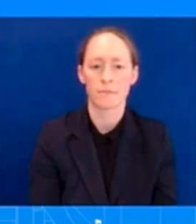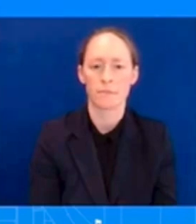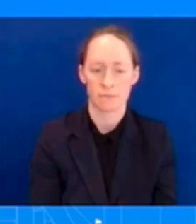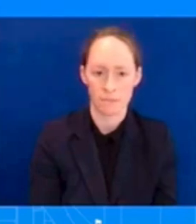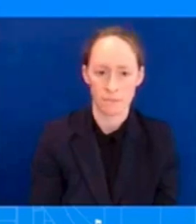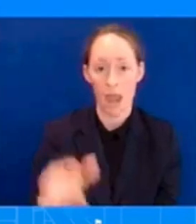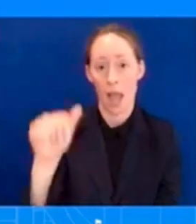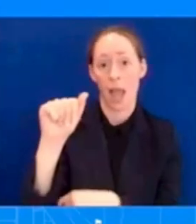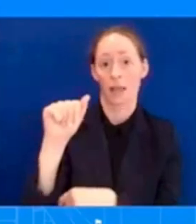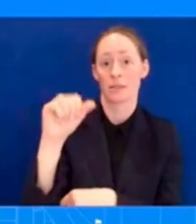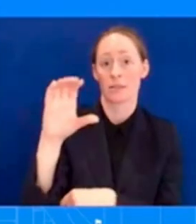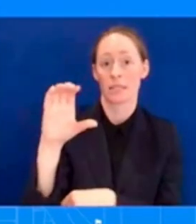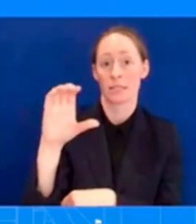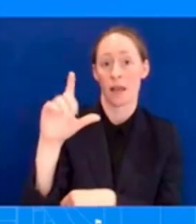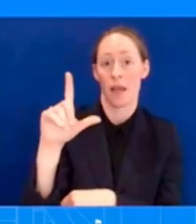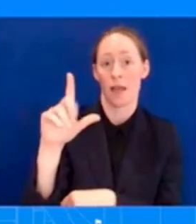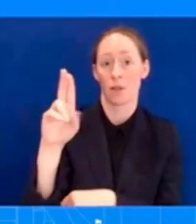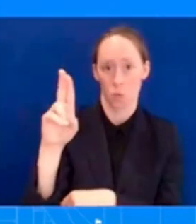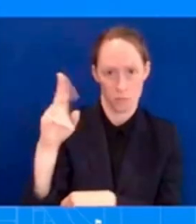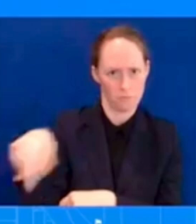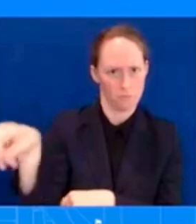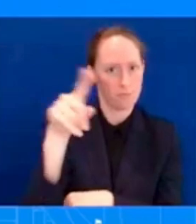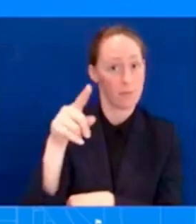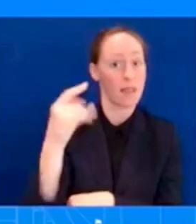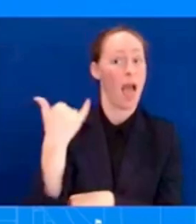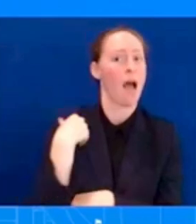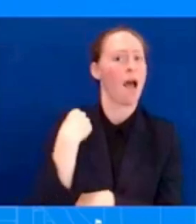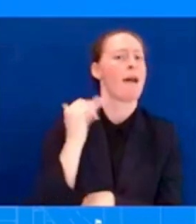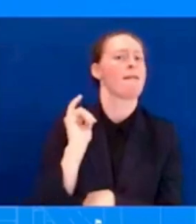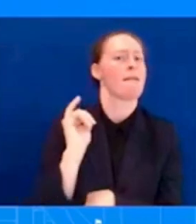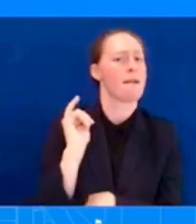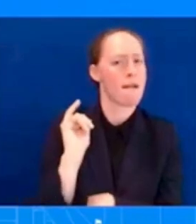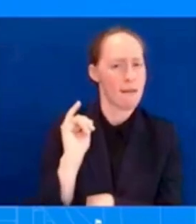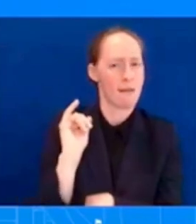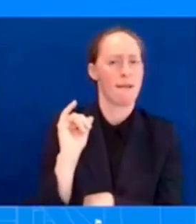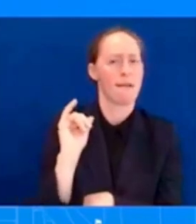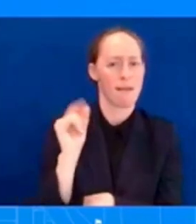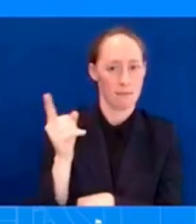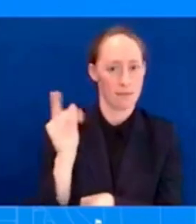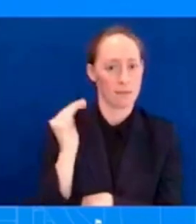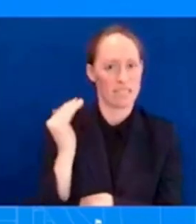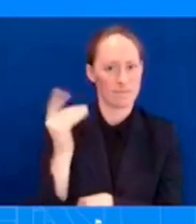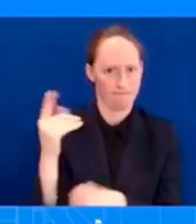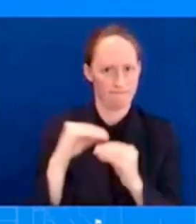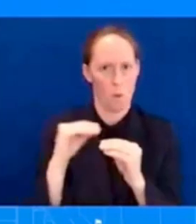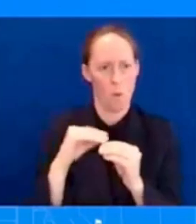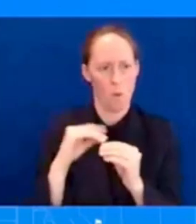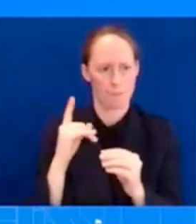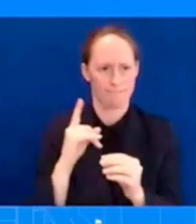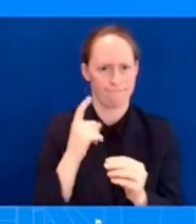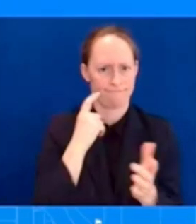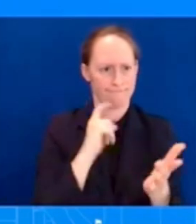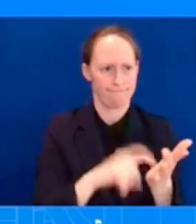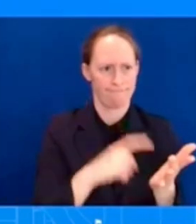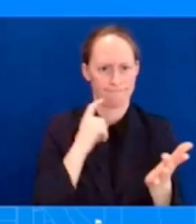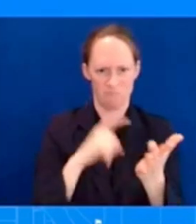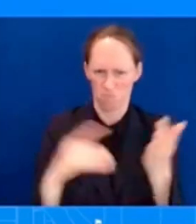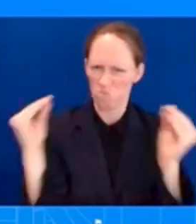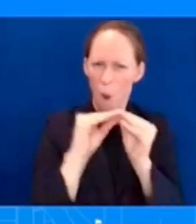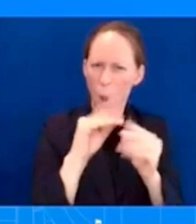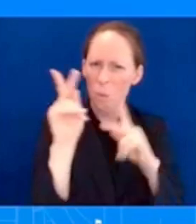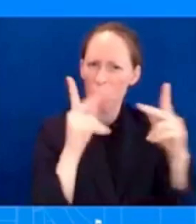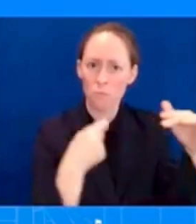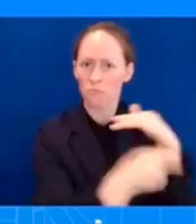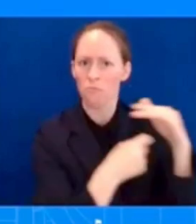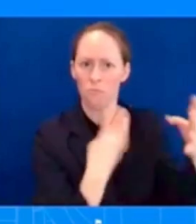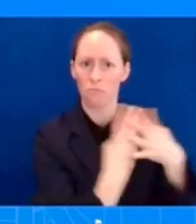a larger percentage of ice detainees are in these privately run facilities than compared to the Trump administration. and